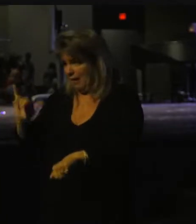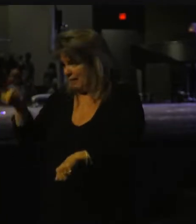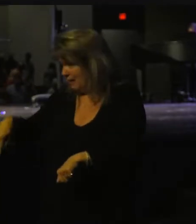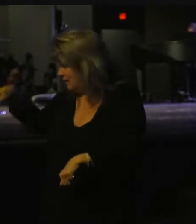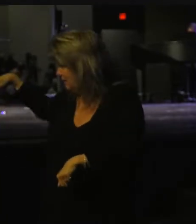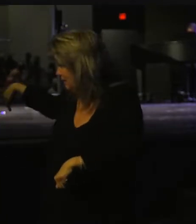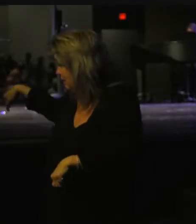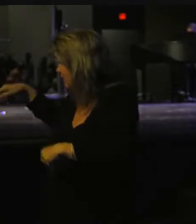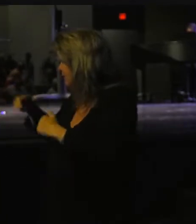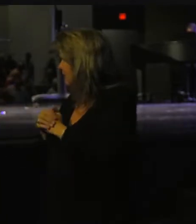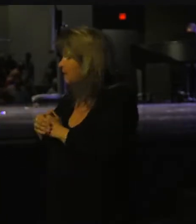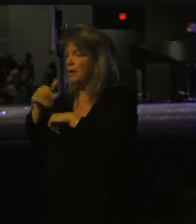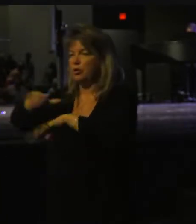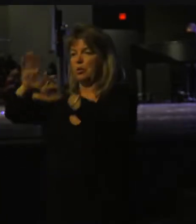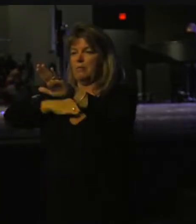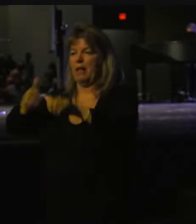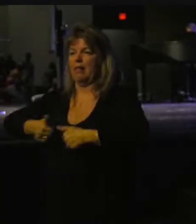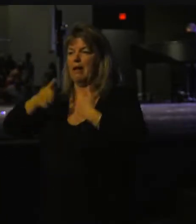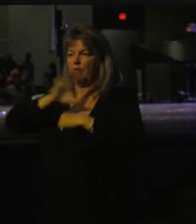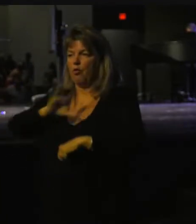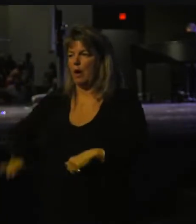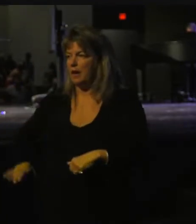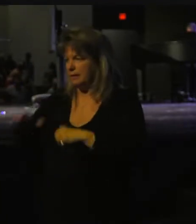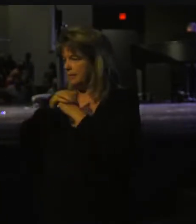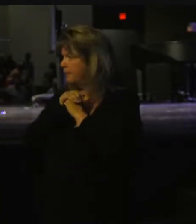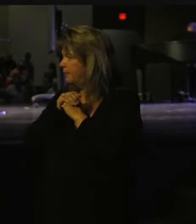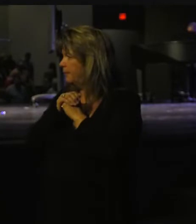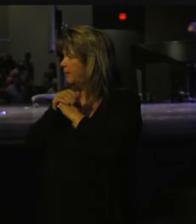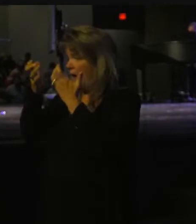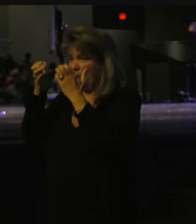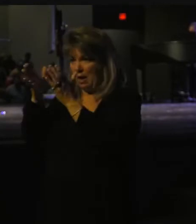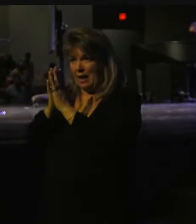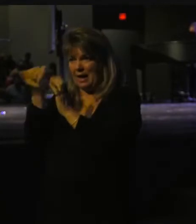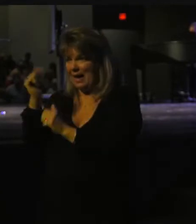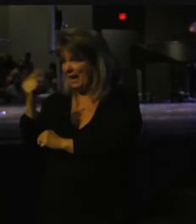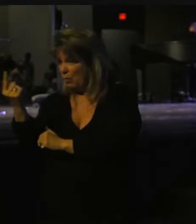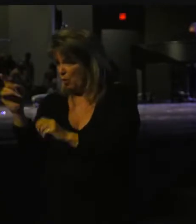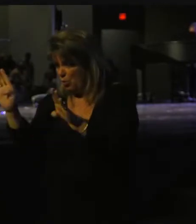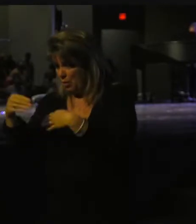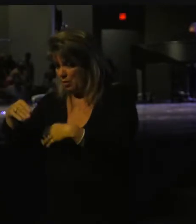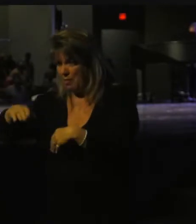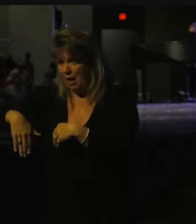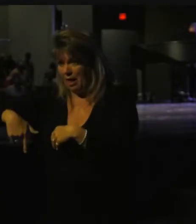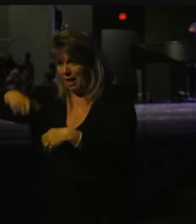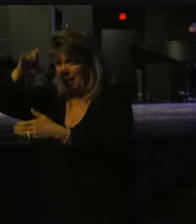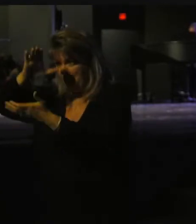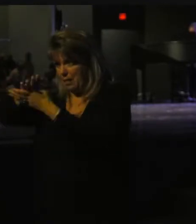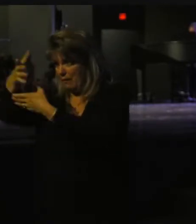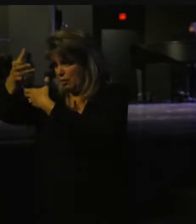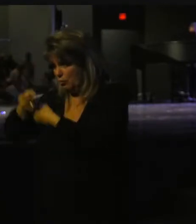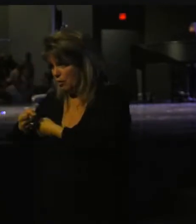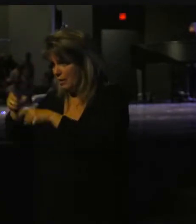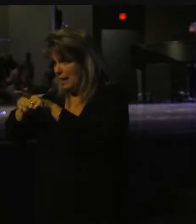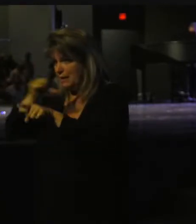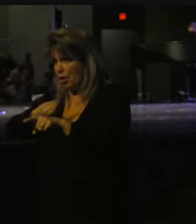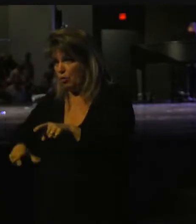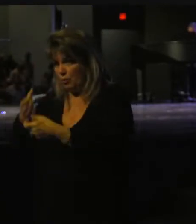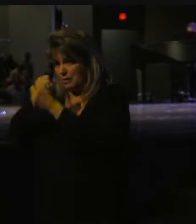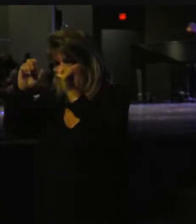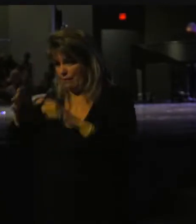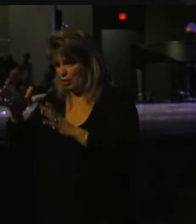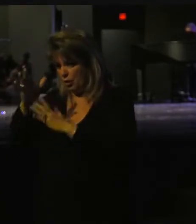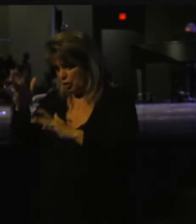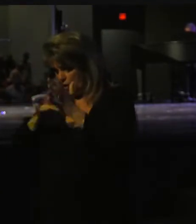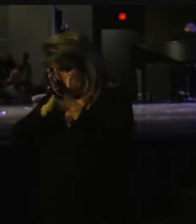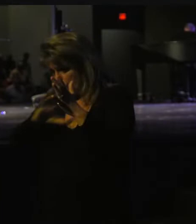this and I surrendered my life to Christ. I want to ask anyone in the room that has not believed and trusted as their Lord and Savior Jesus